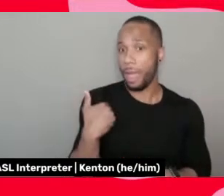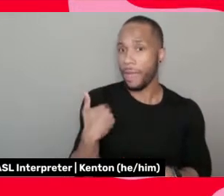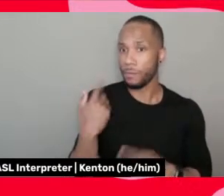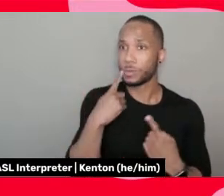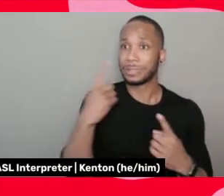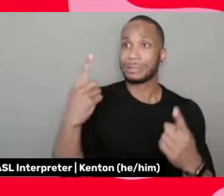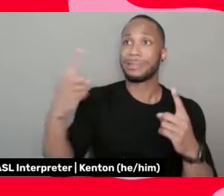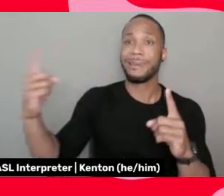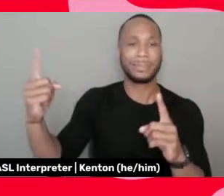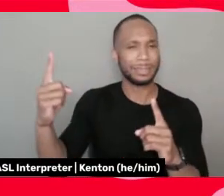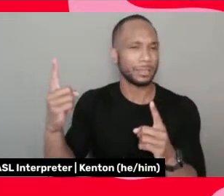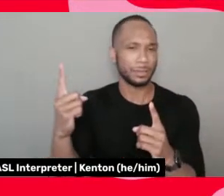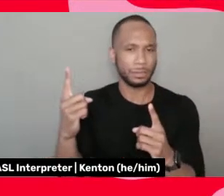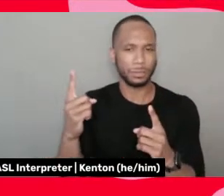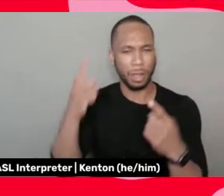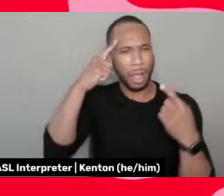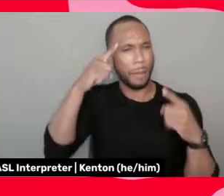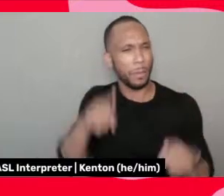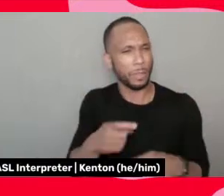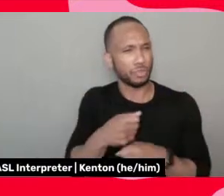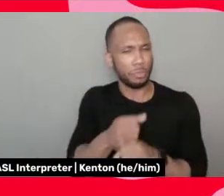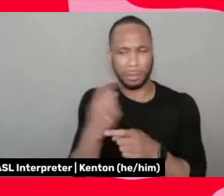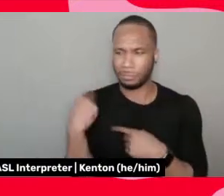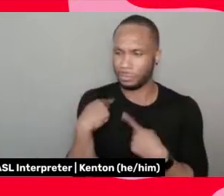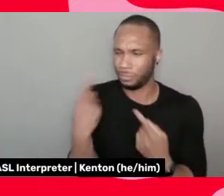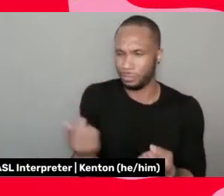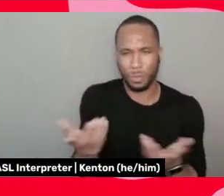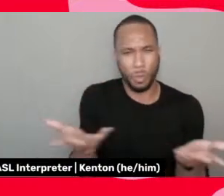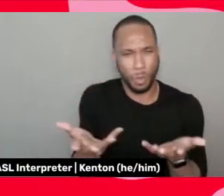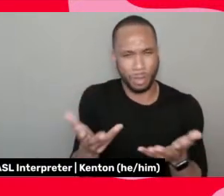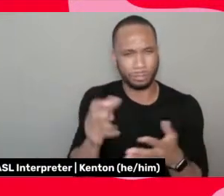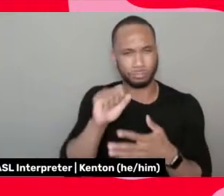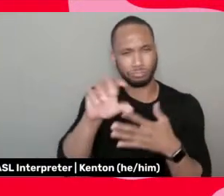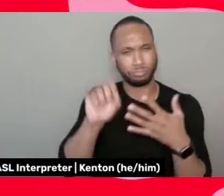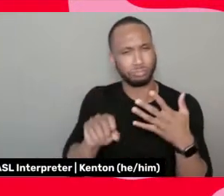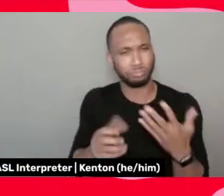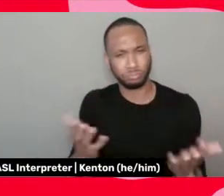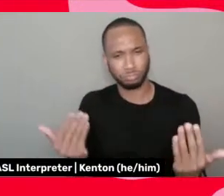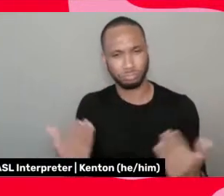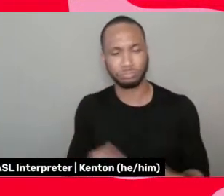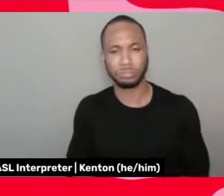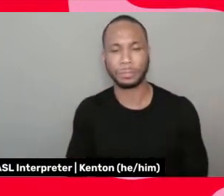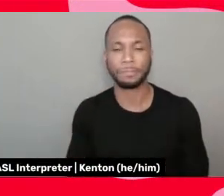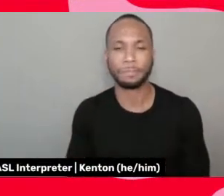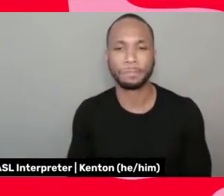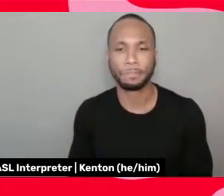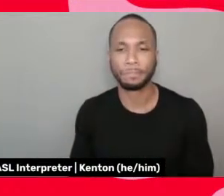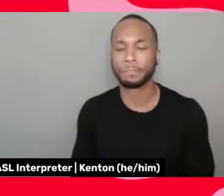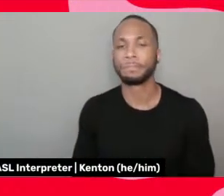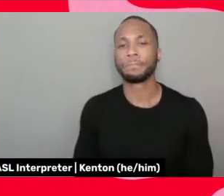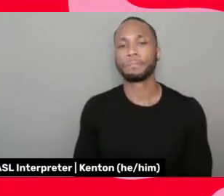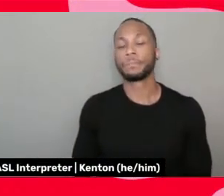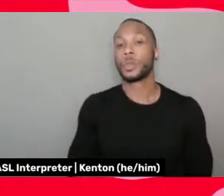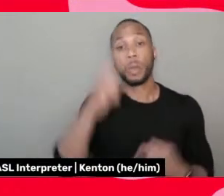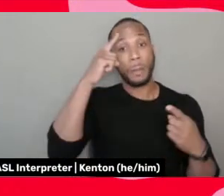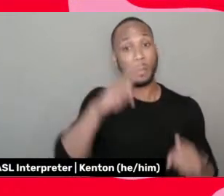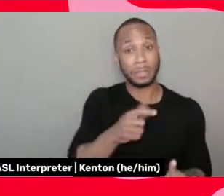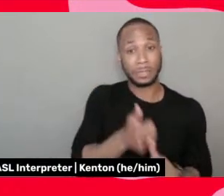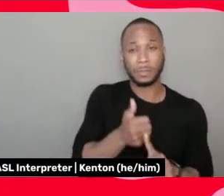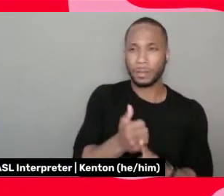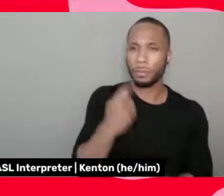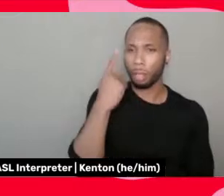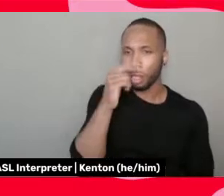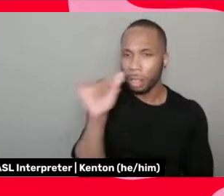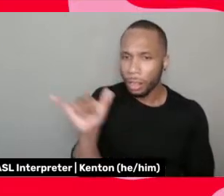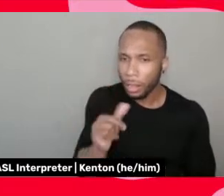or the successes that you have had? Just wondering some of the, some of what those compromises have looked like or, or felt like,